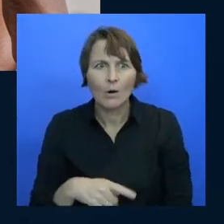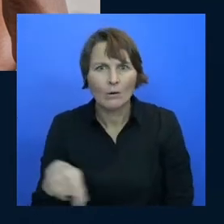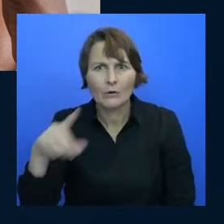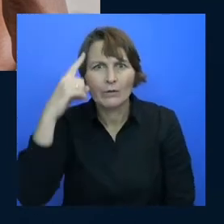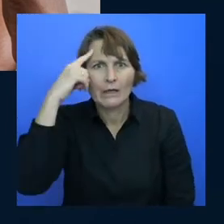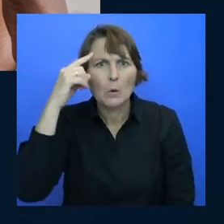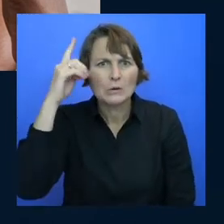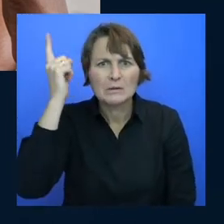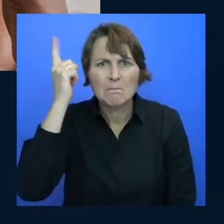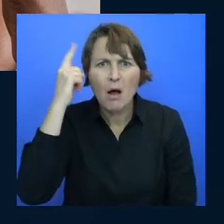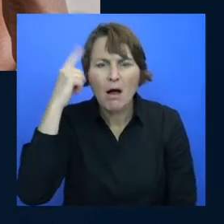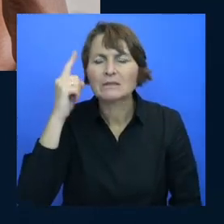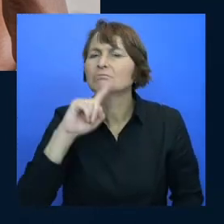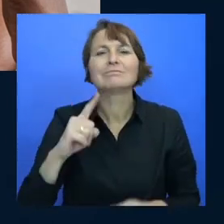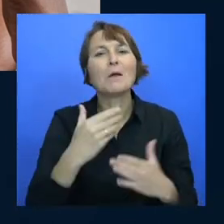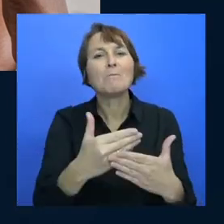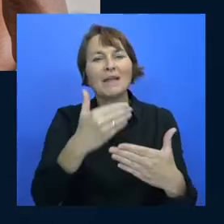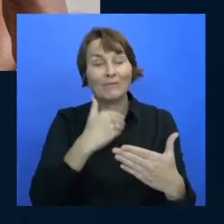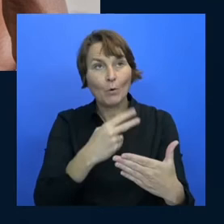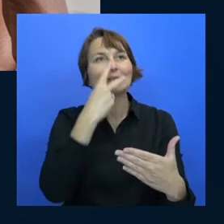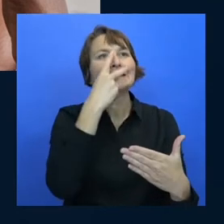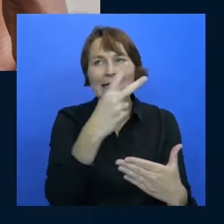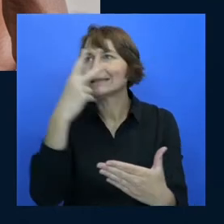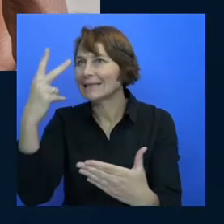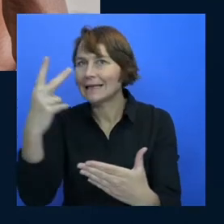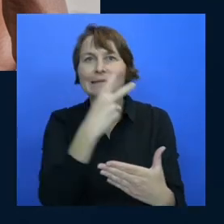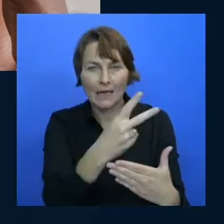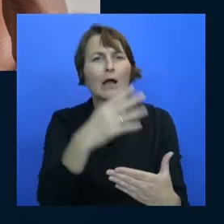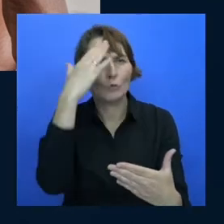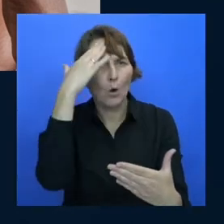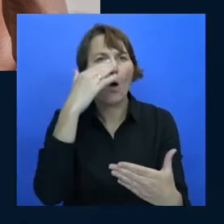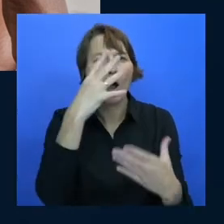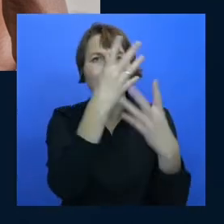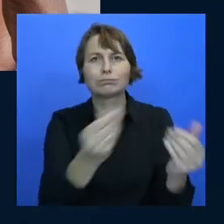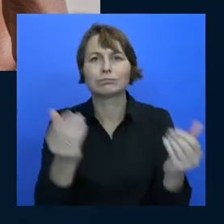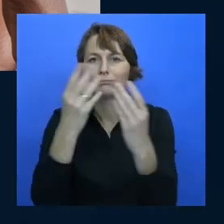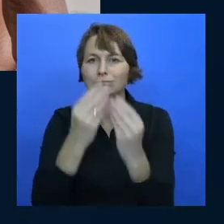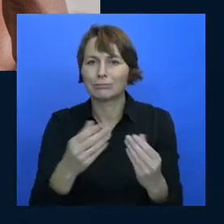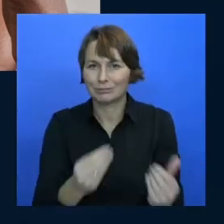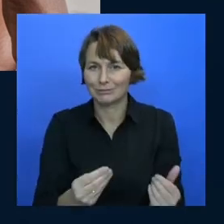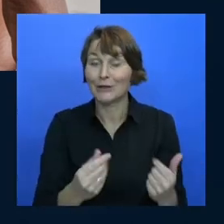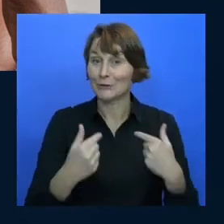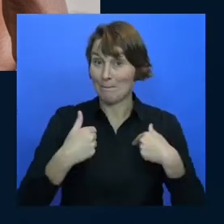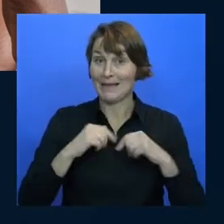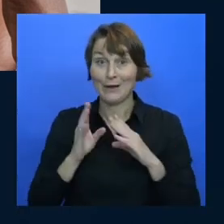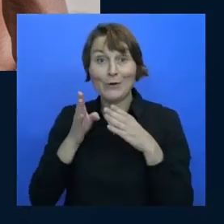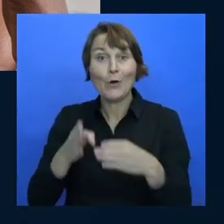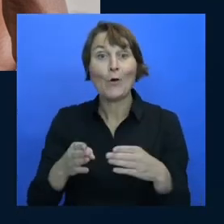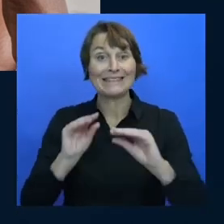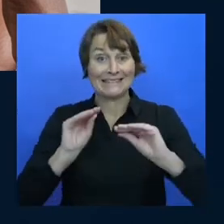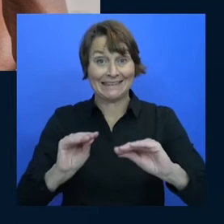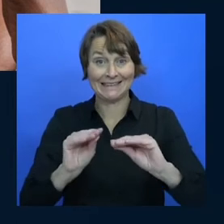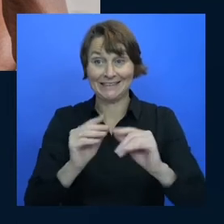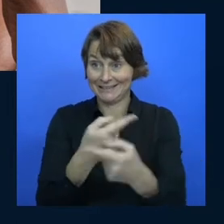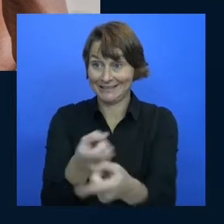so I like to go and teach this class I taught it before out of with a bunch of 14 year old young people and I said